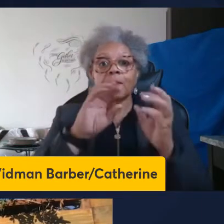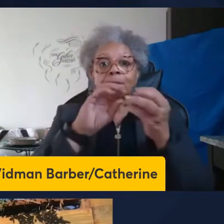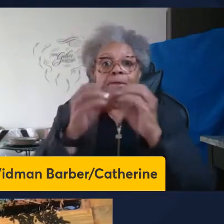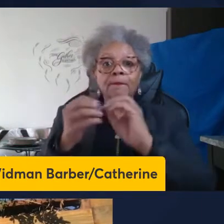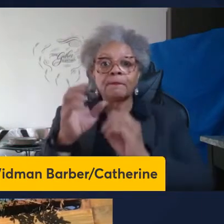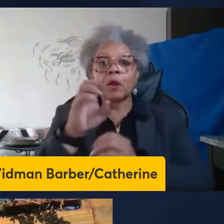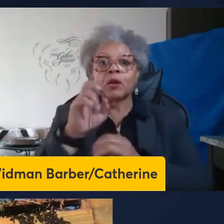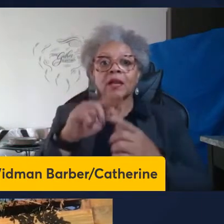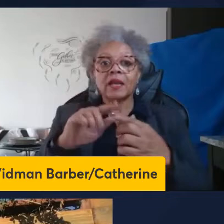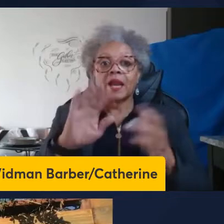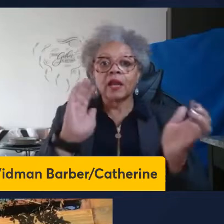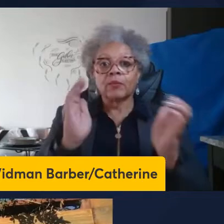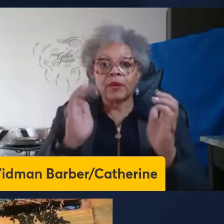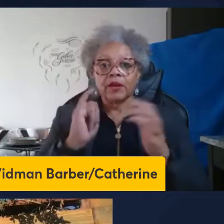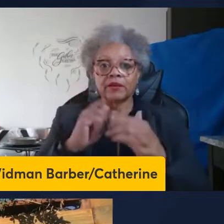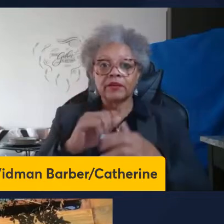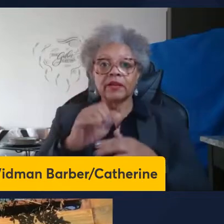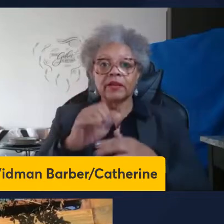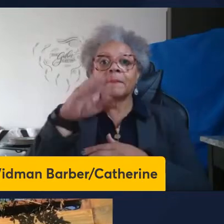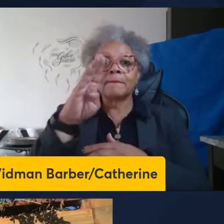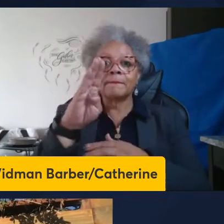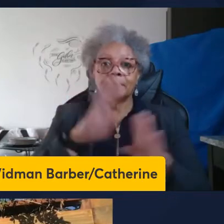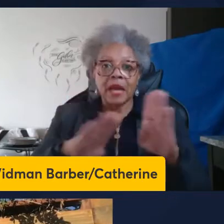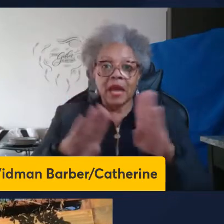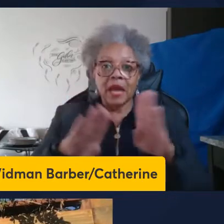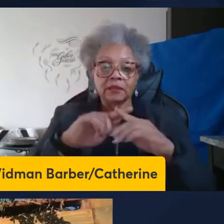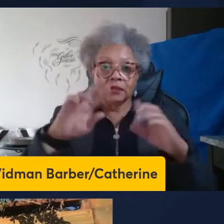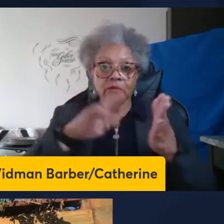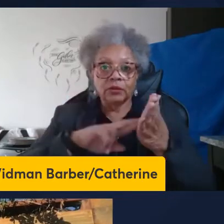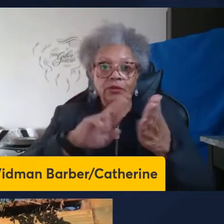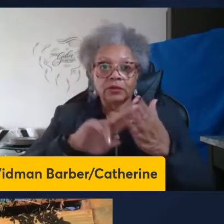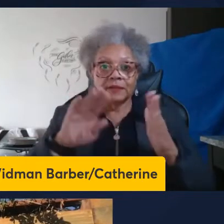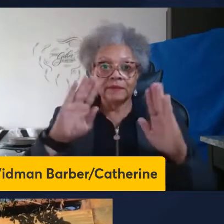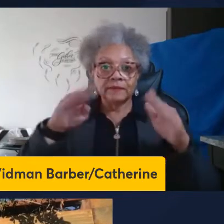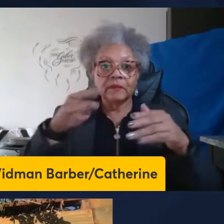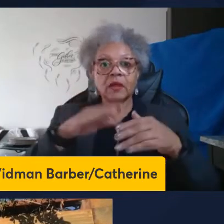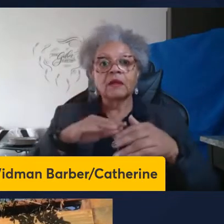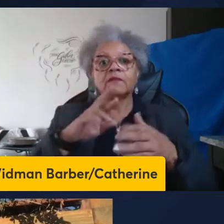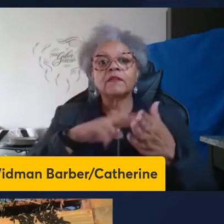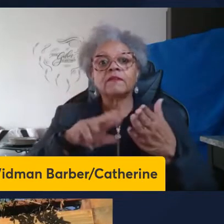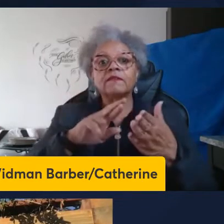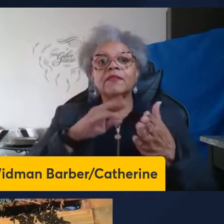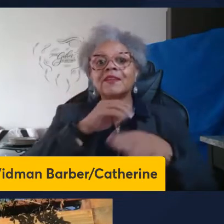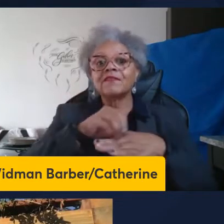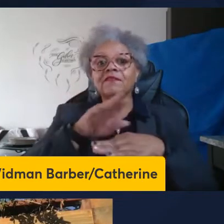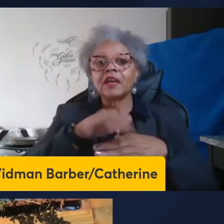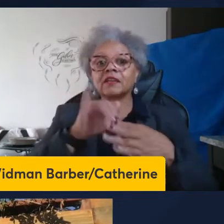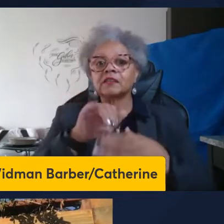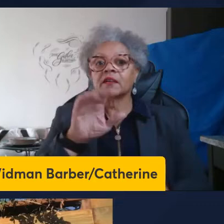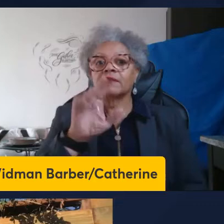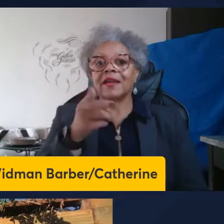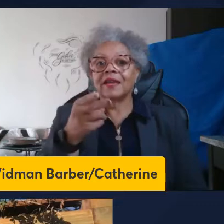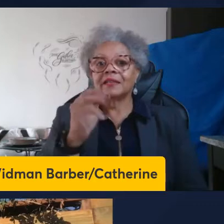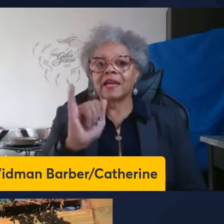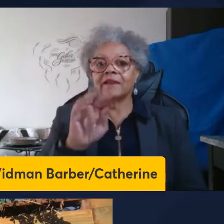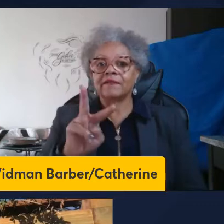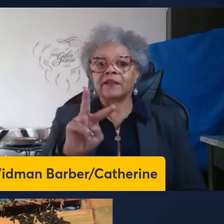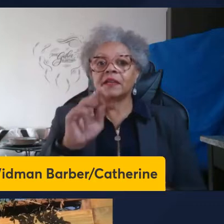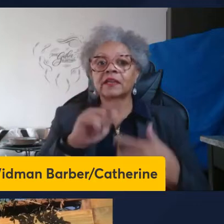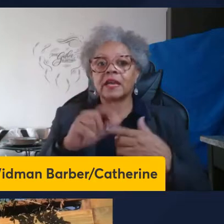Pathobiology. Her research focuses on the effects of HIV and comorbid substance abuse on